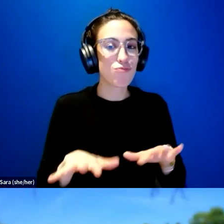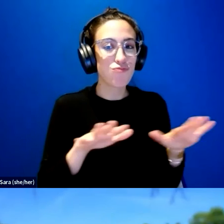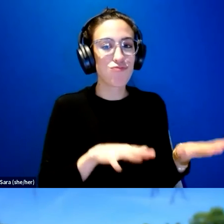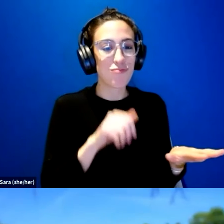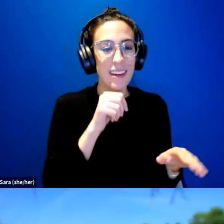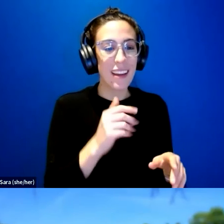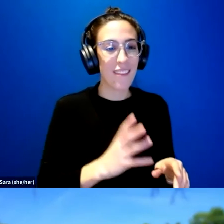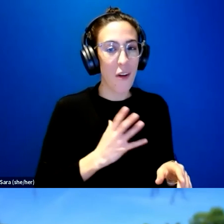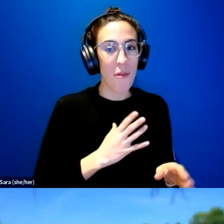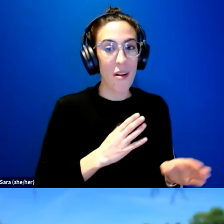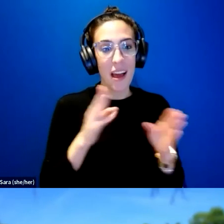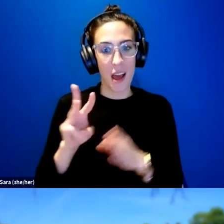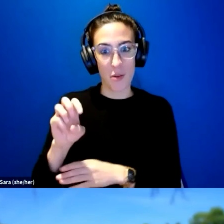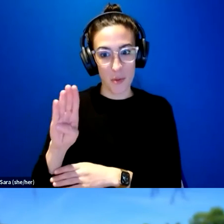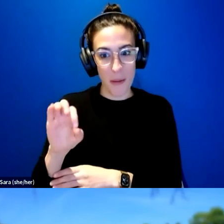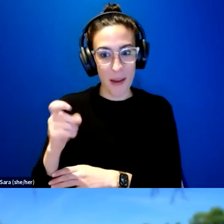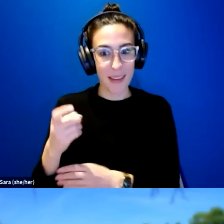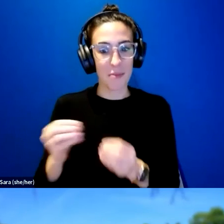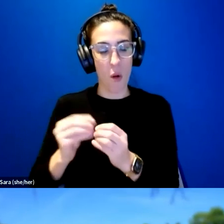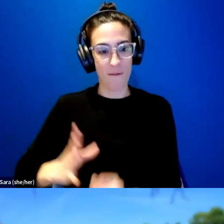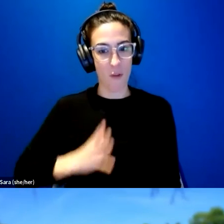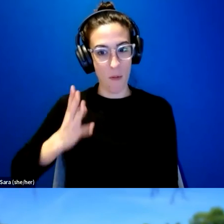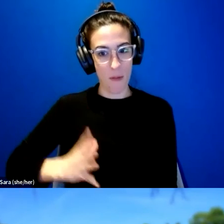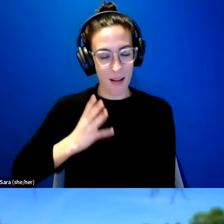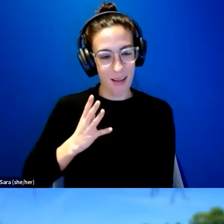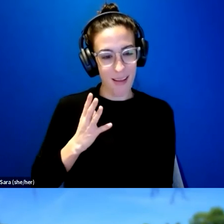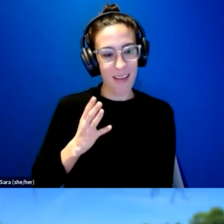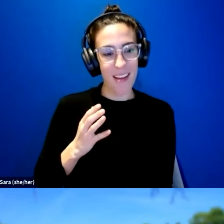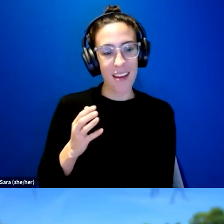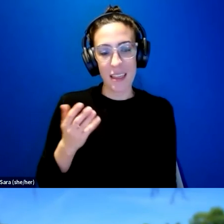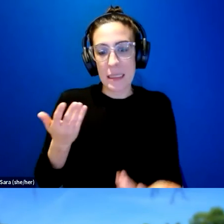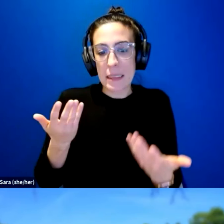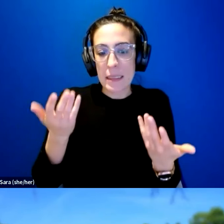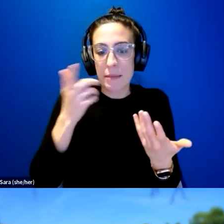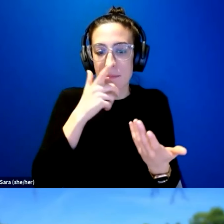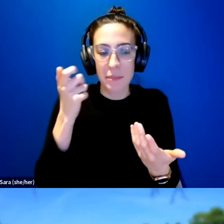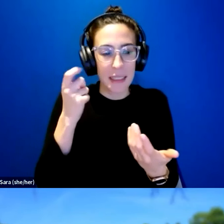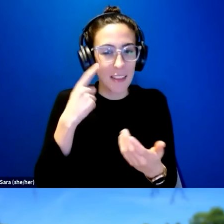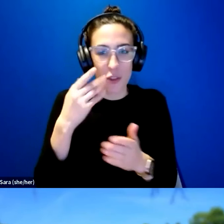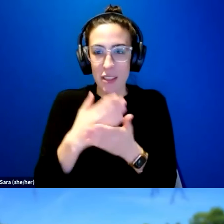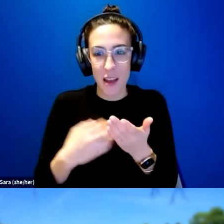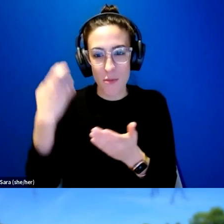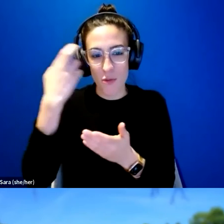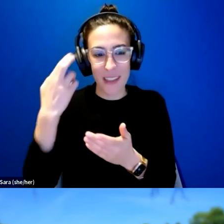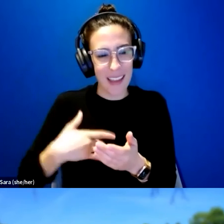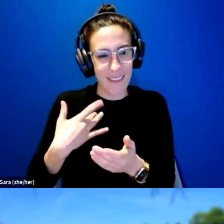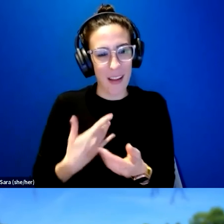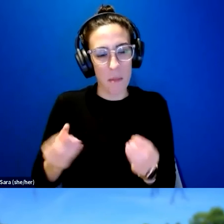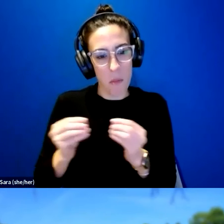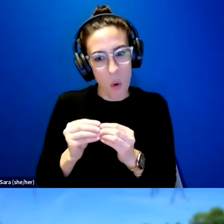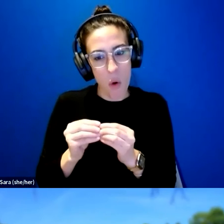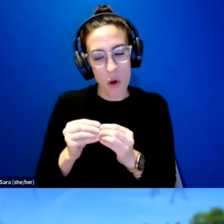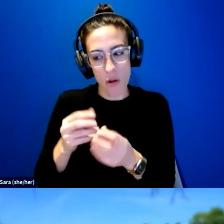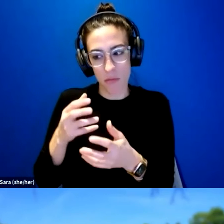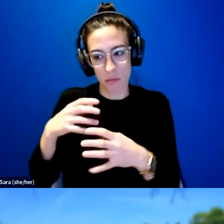Webex needs to be used for more like formal calls and because for some reason they felt that it's more secure. But